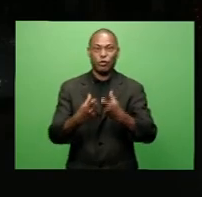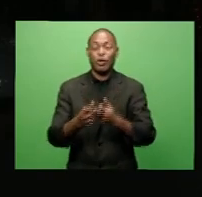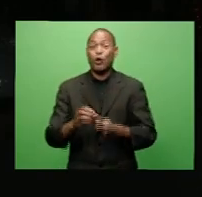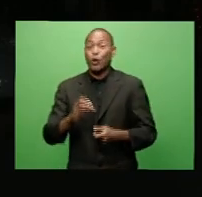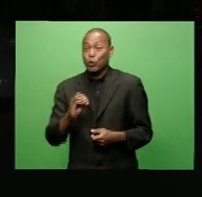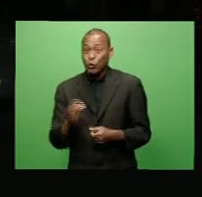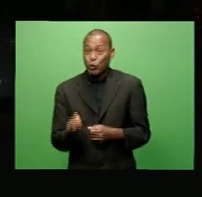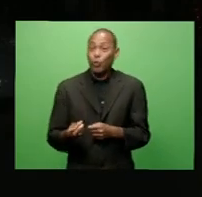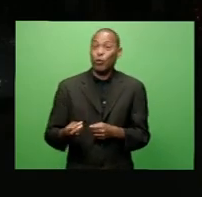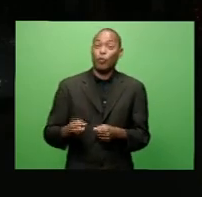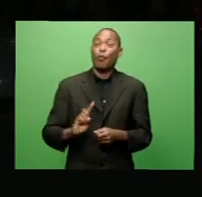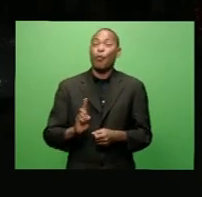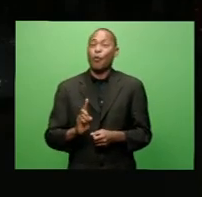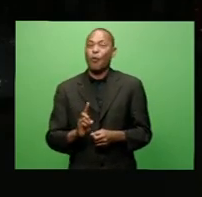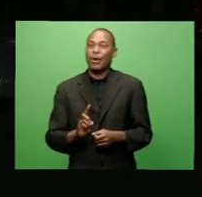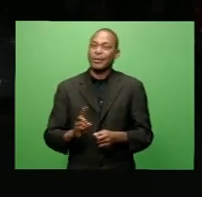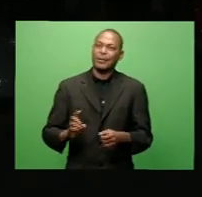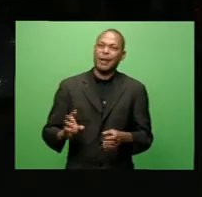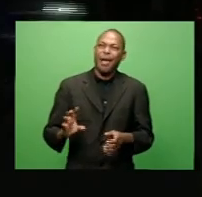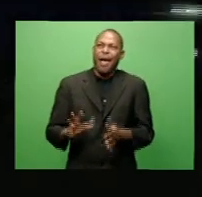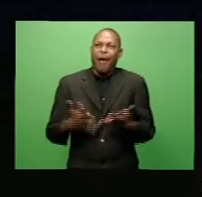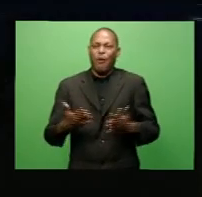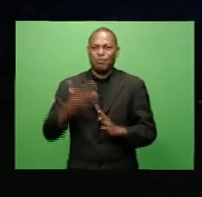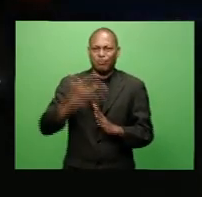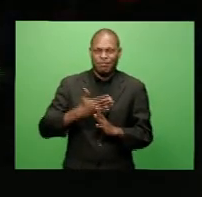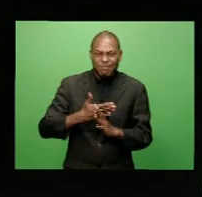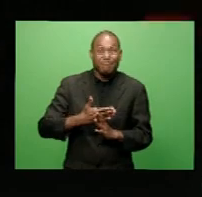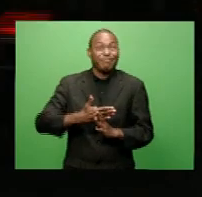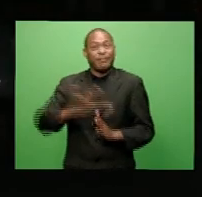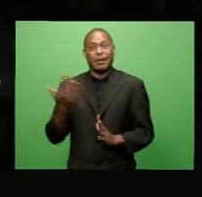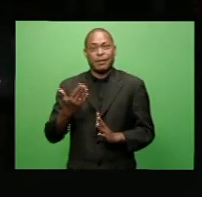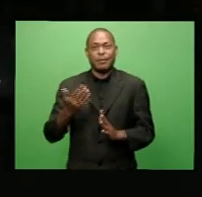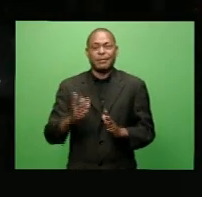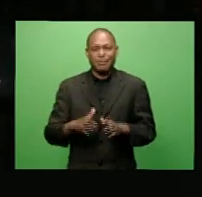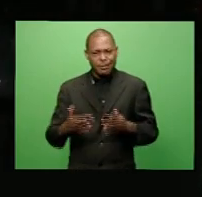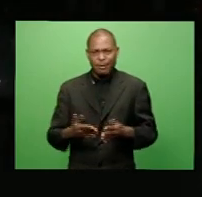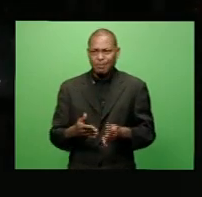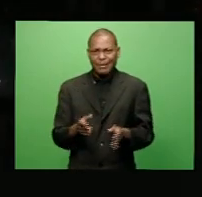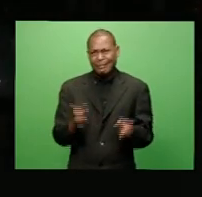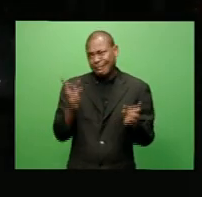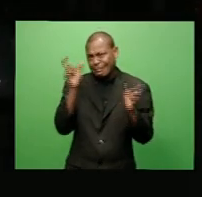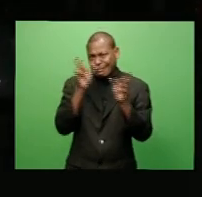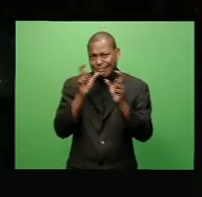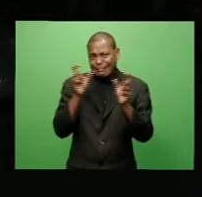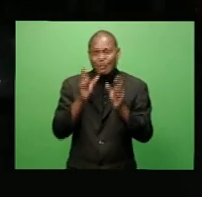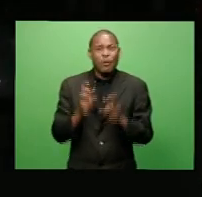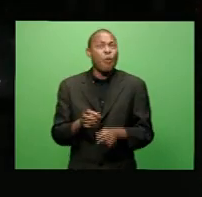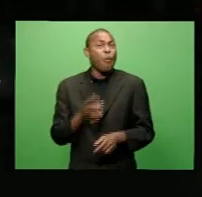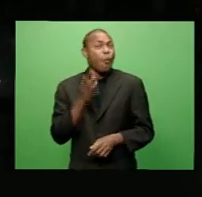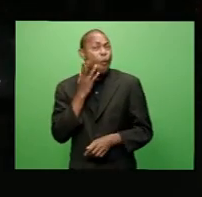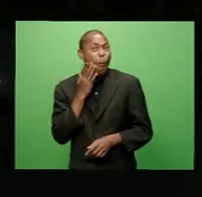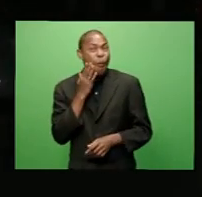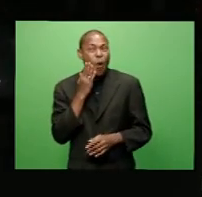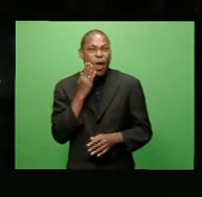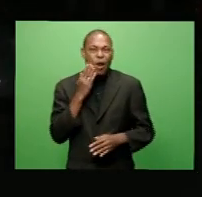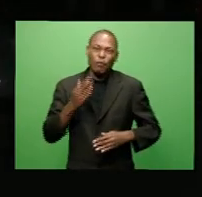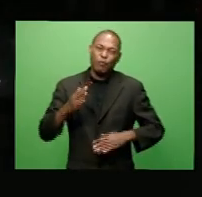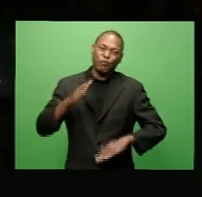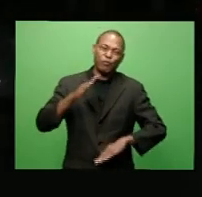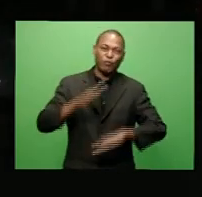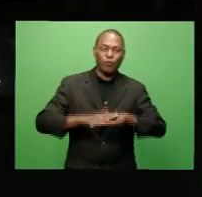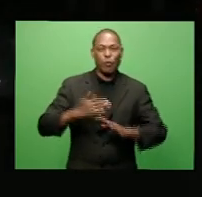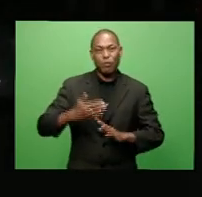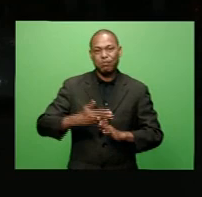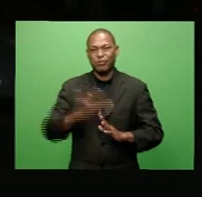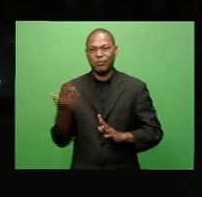is largely dependent on when borders will reopen. However, uncertainty remains as to when borders will fully open, which